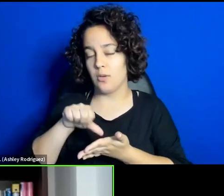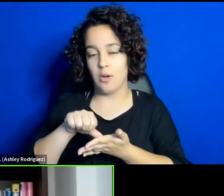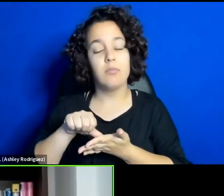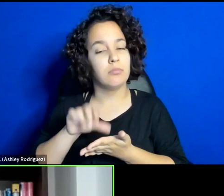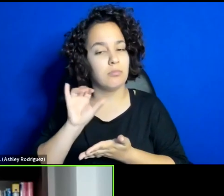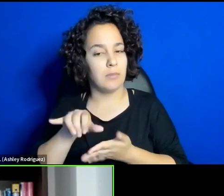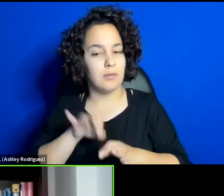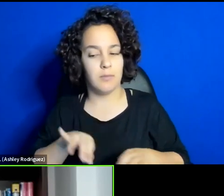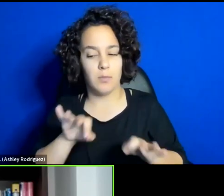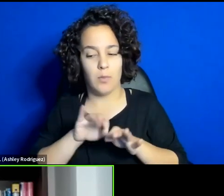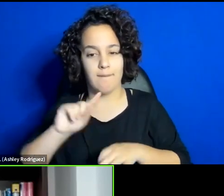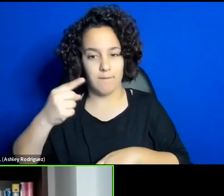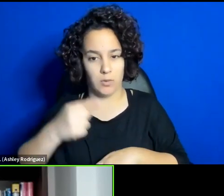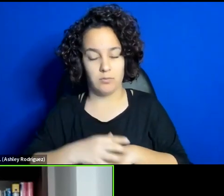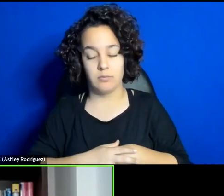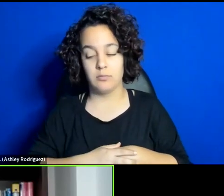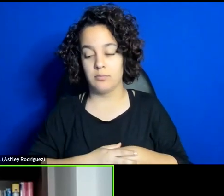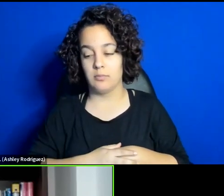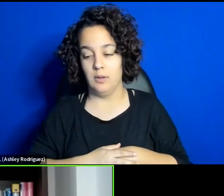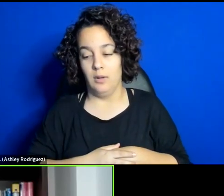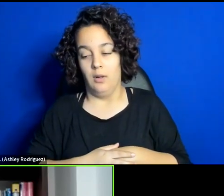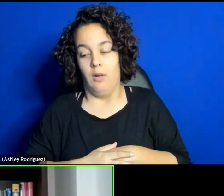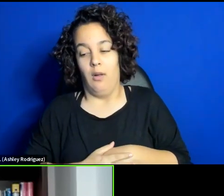Dr. One thing that I am.